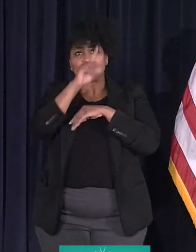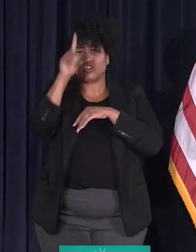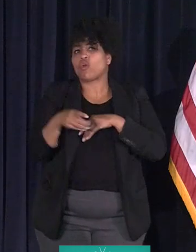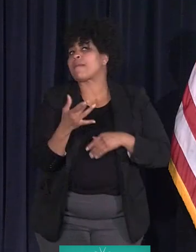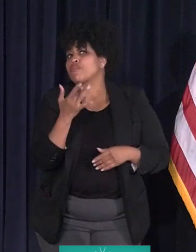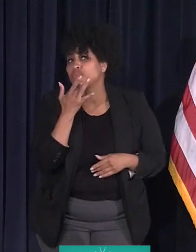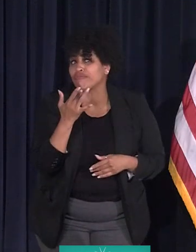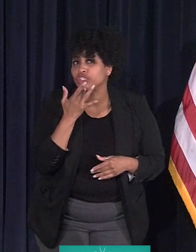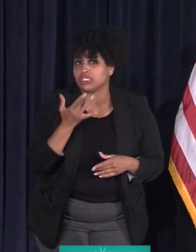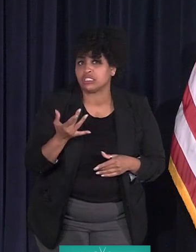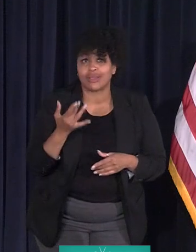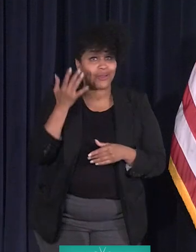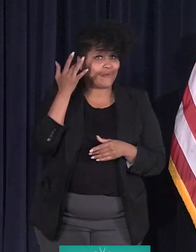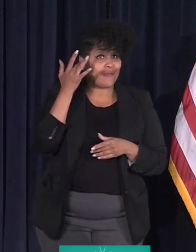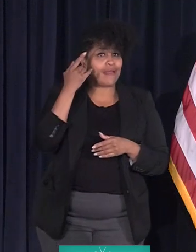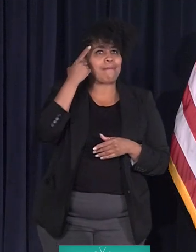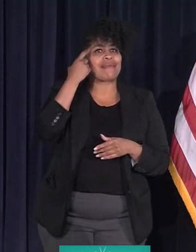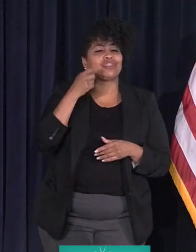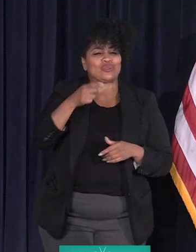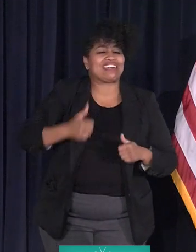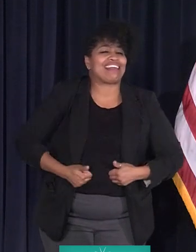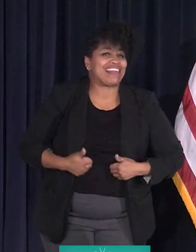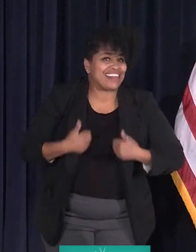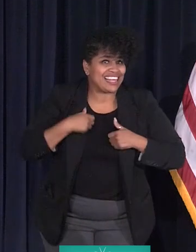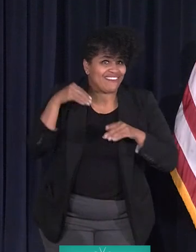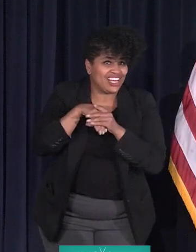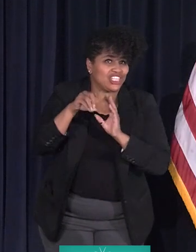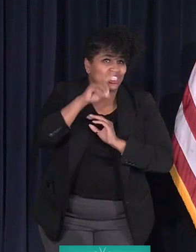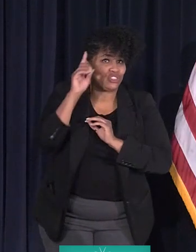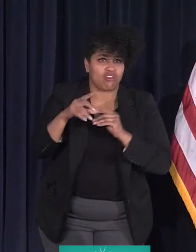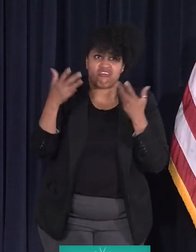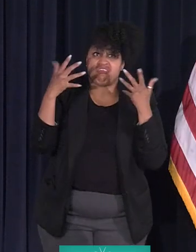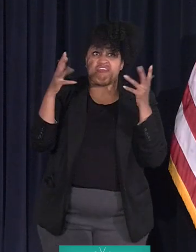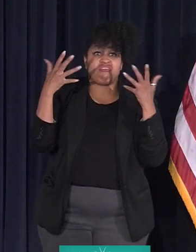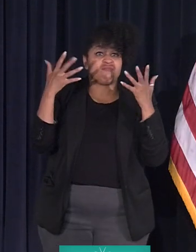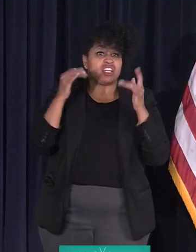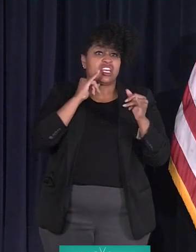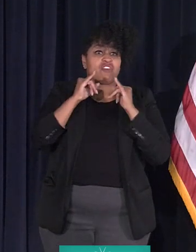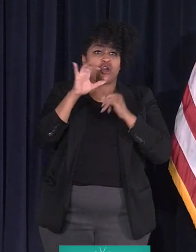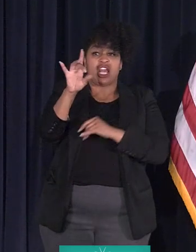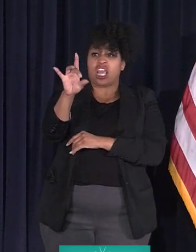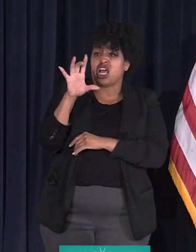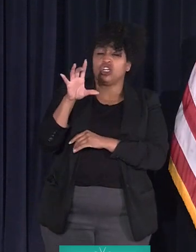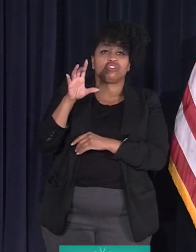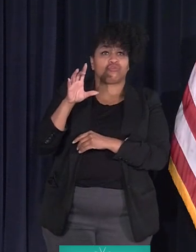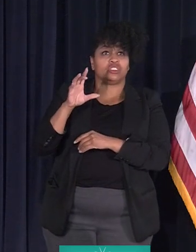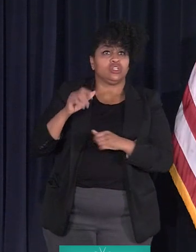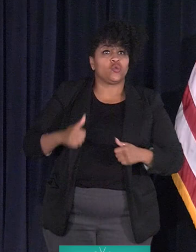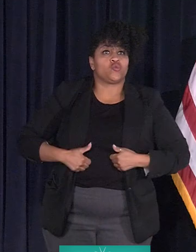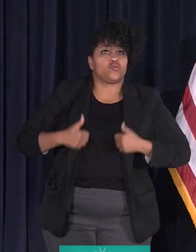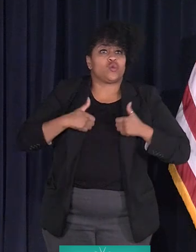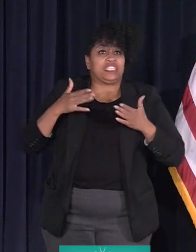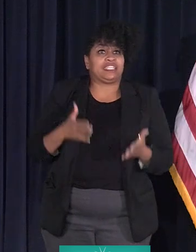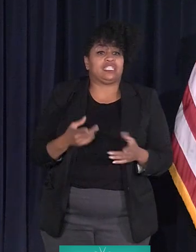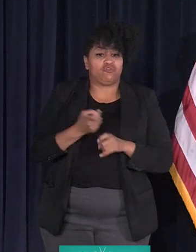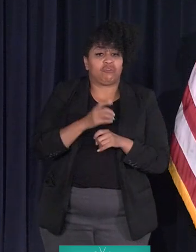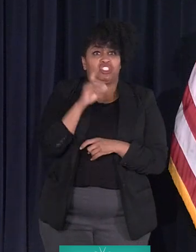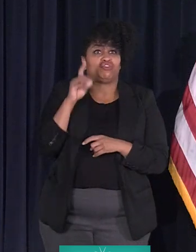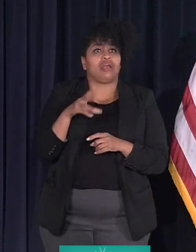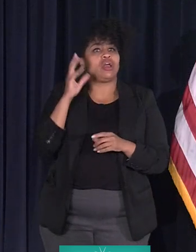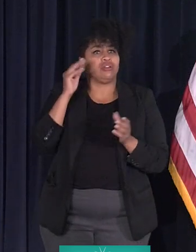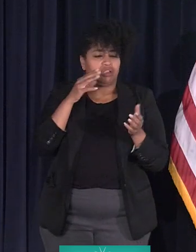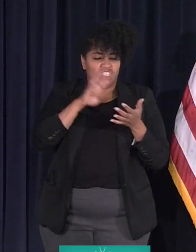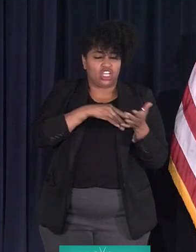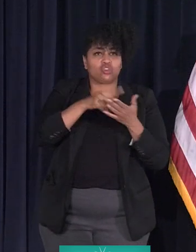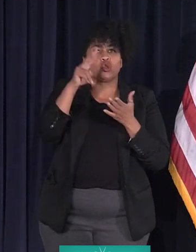preference because you live in this city. So they've already interviewed 800 of our residents. They're scheduling 2,000 more.